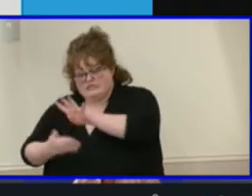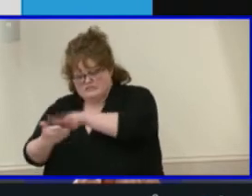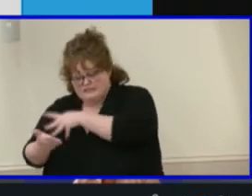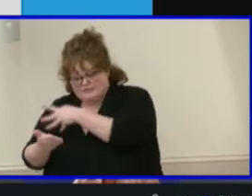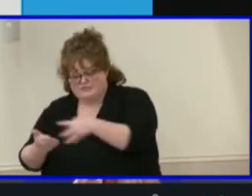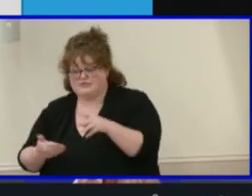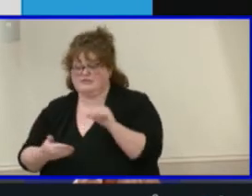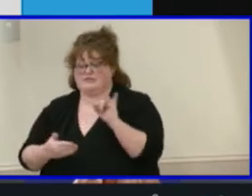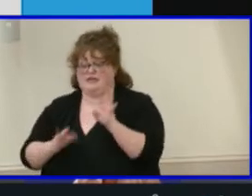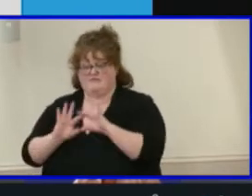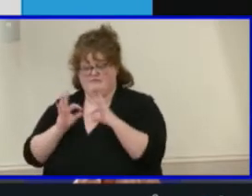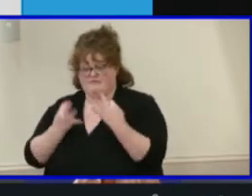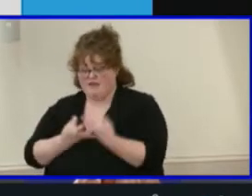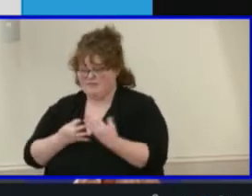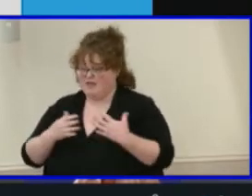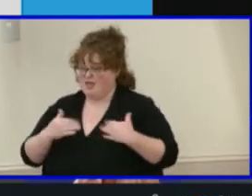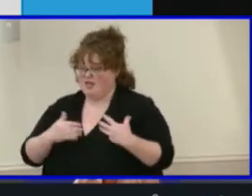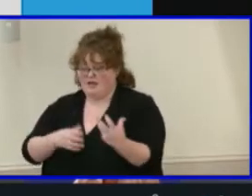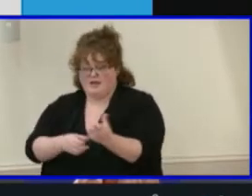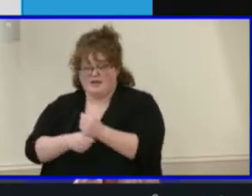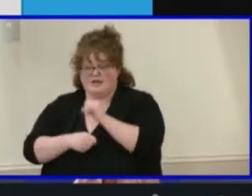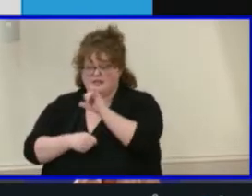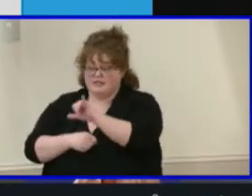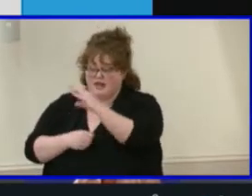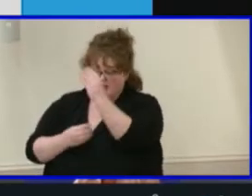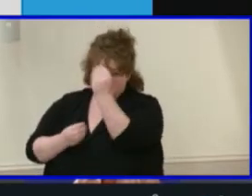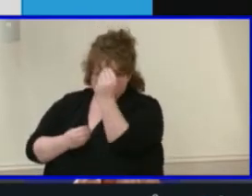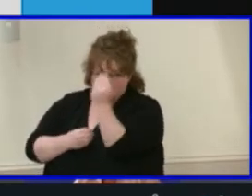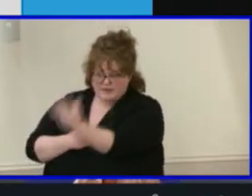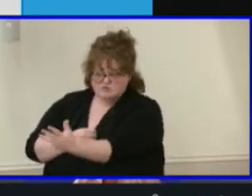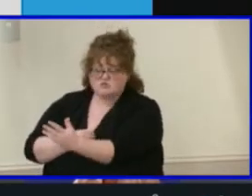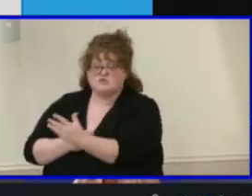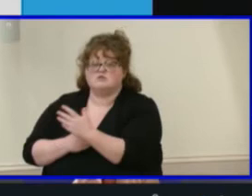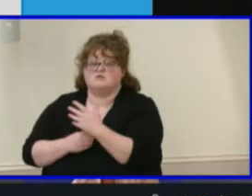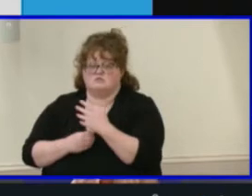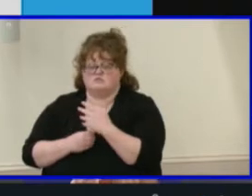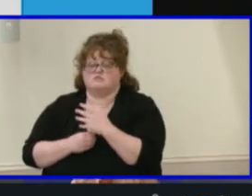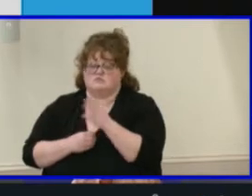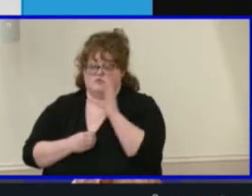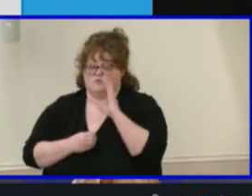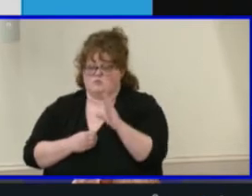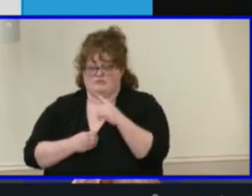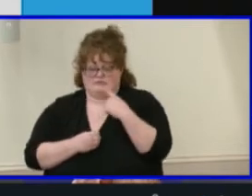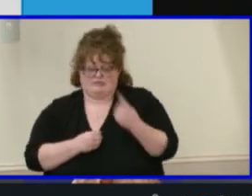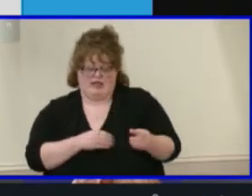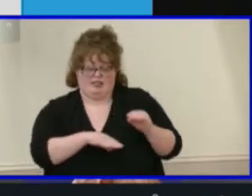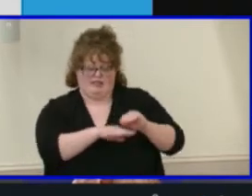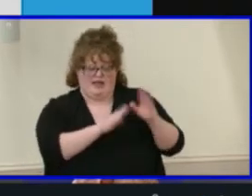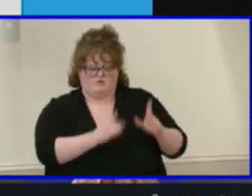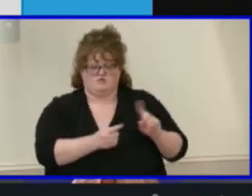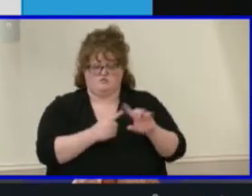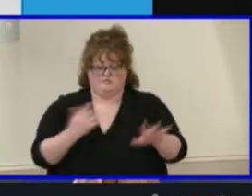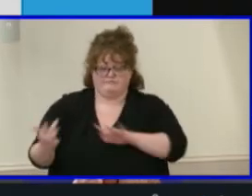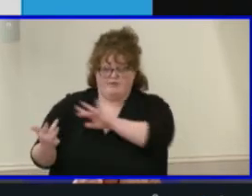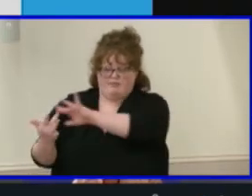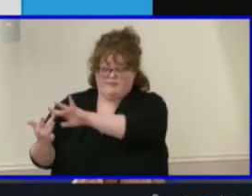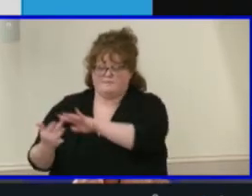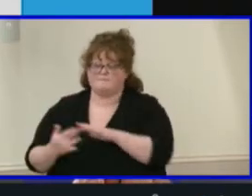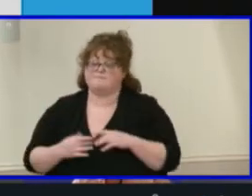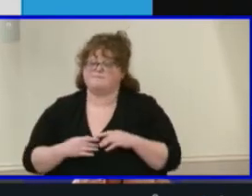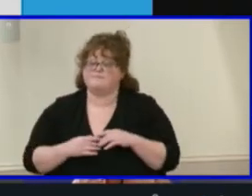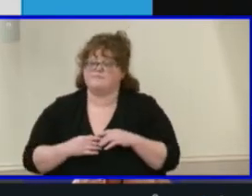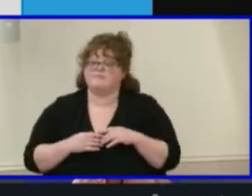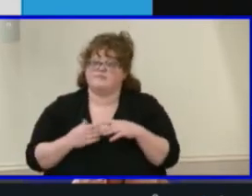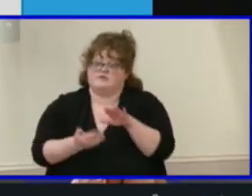did not receive the school messenger notification. Henrico hosts multiple evening informational sessions for families to